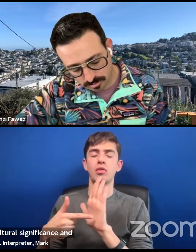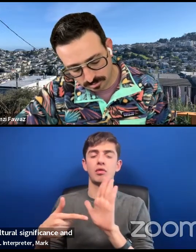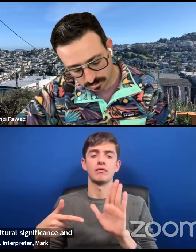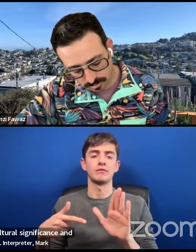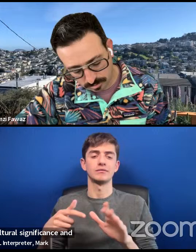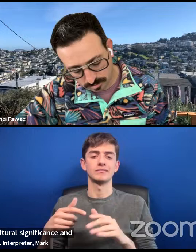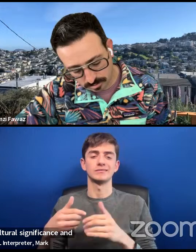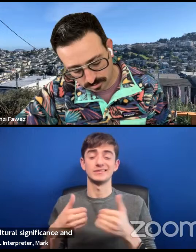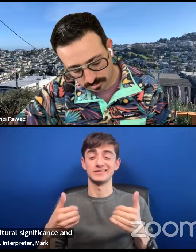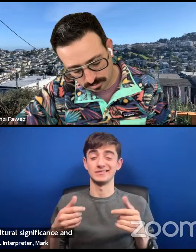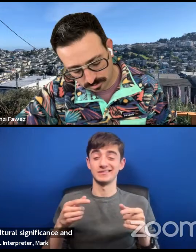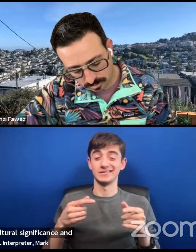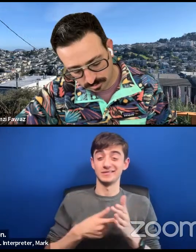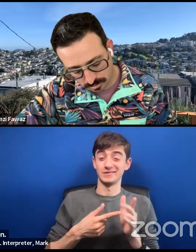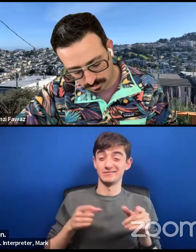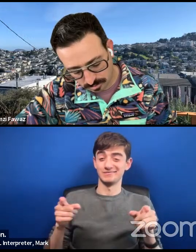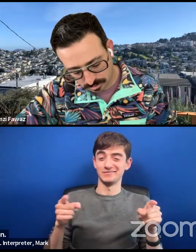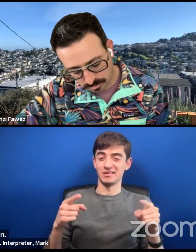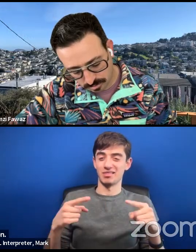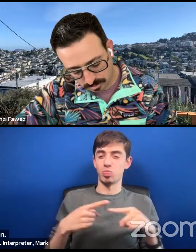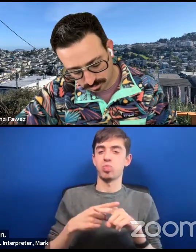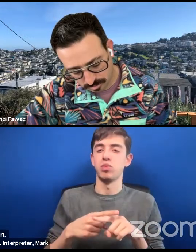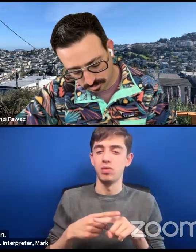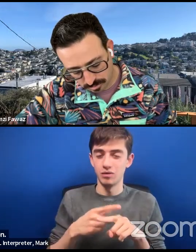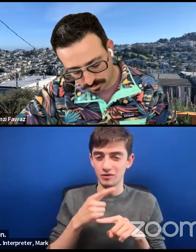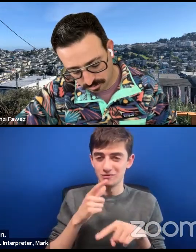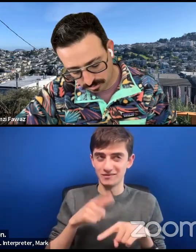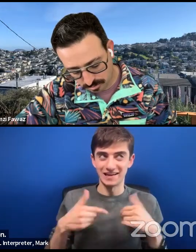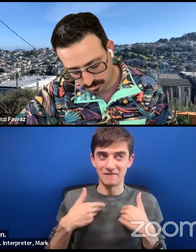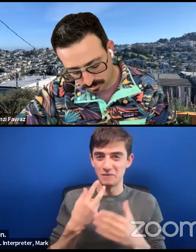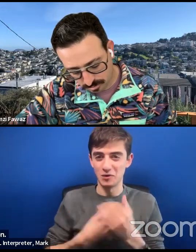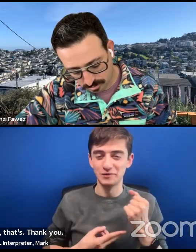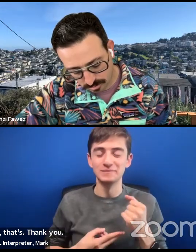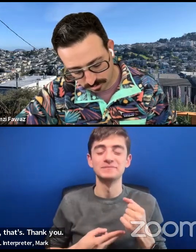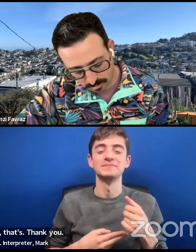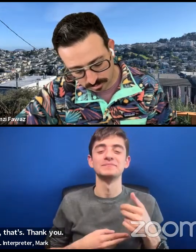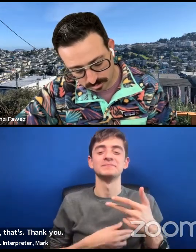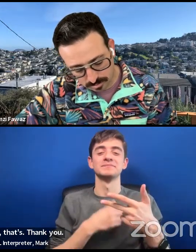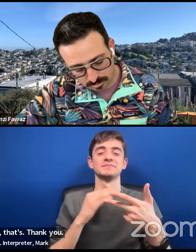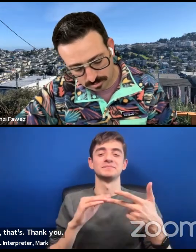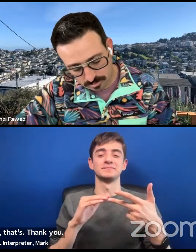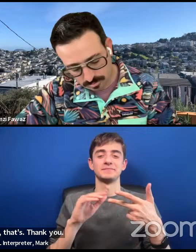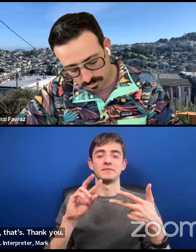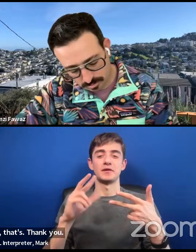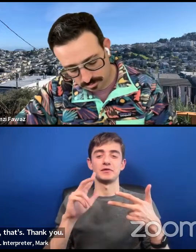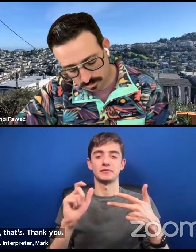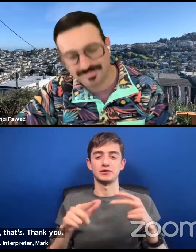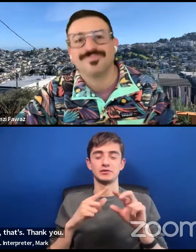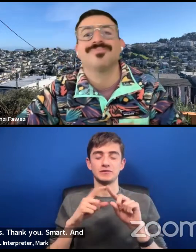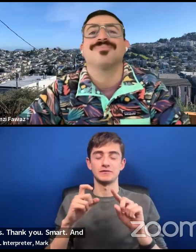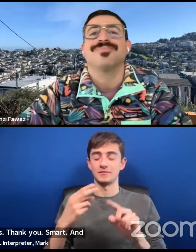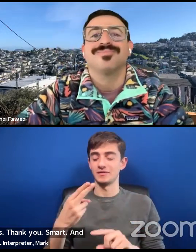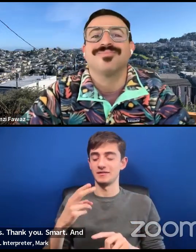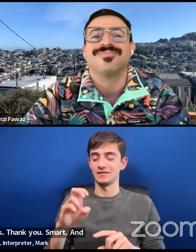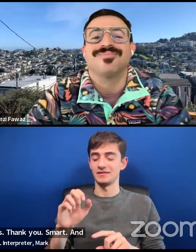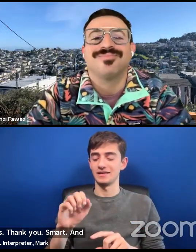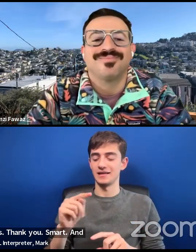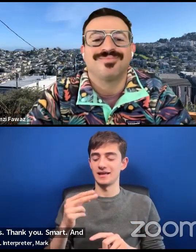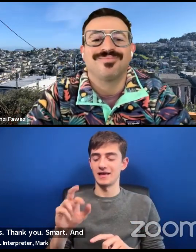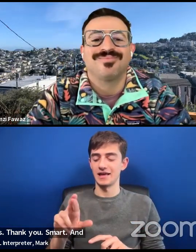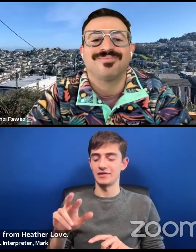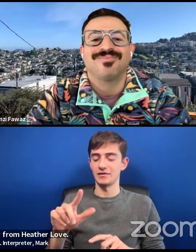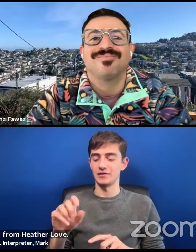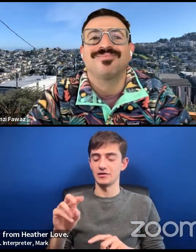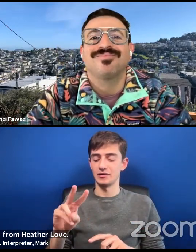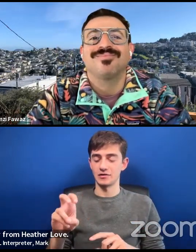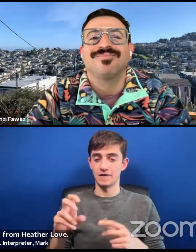The two are sometimes in contradiction. Thank you, Smarn. And the third one is for Heather from Heather Love. Hi, Heather. Would you all want to argue that studying